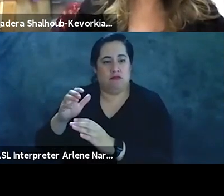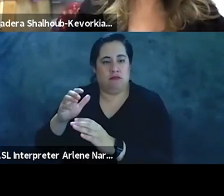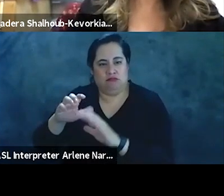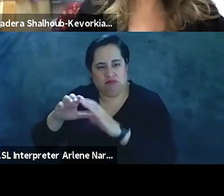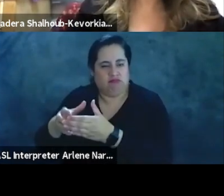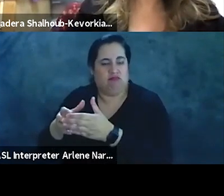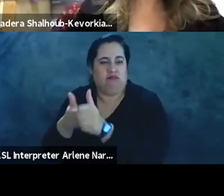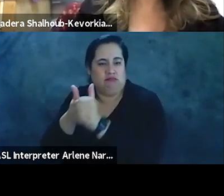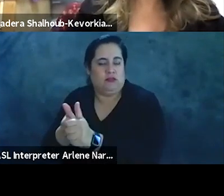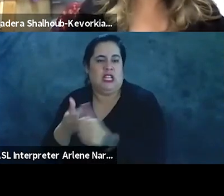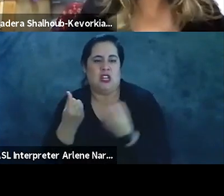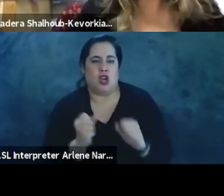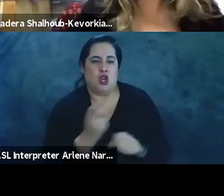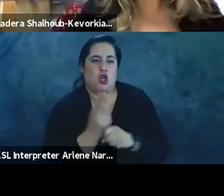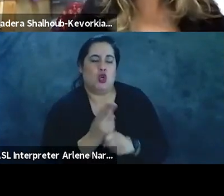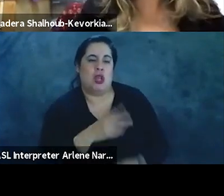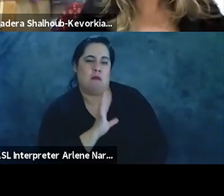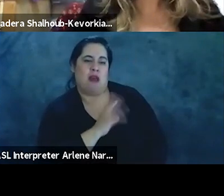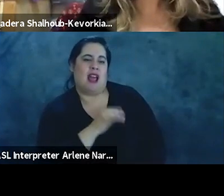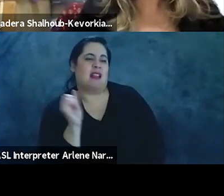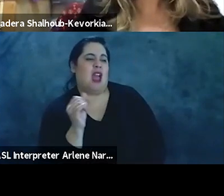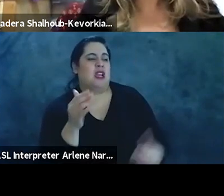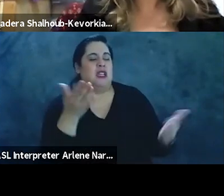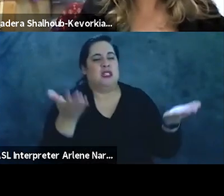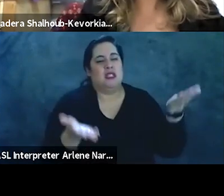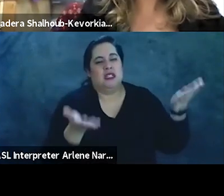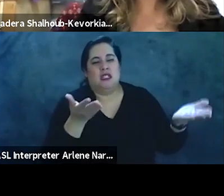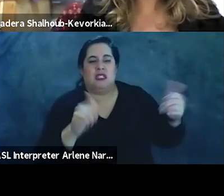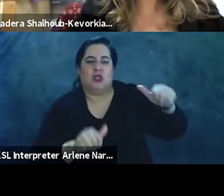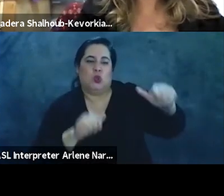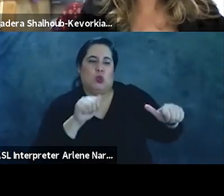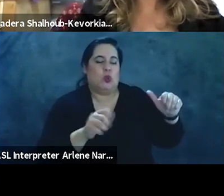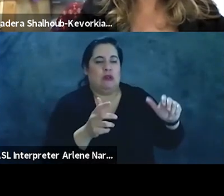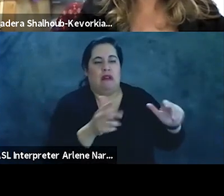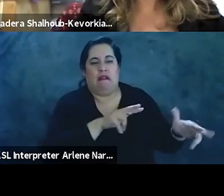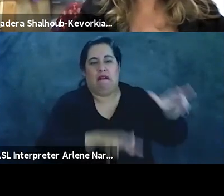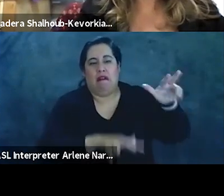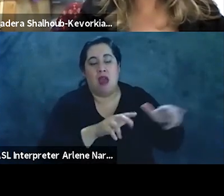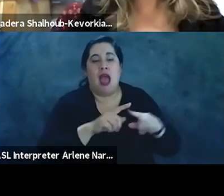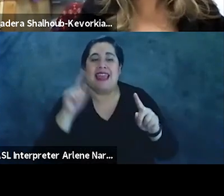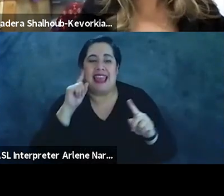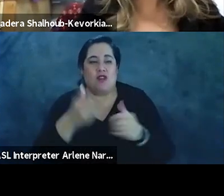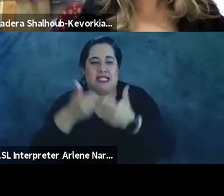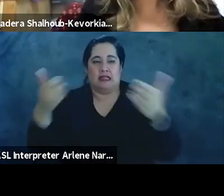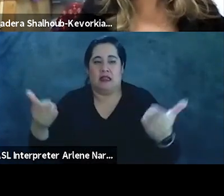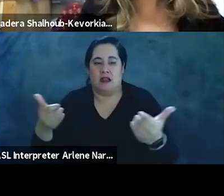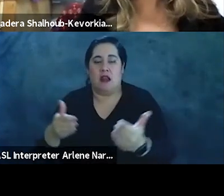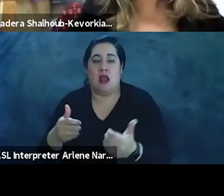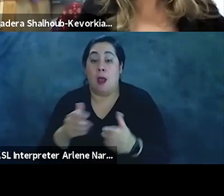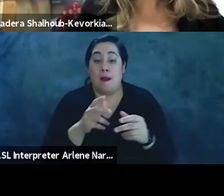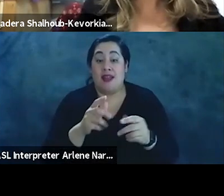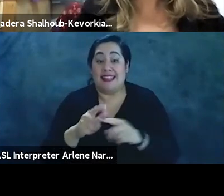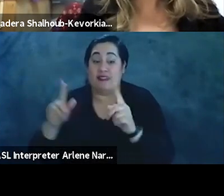attempt to use palestine as a kind of football over the over the years that's undoubtedly true but i think we have to separate regimes from people at the level of the people there's no